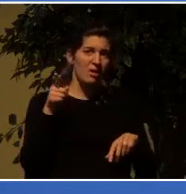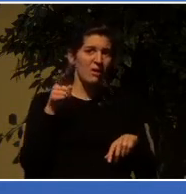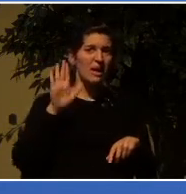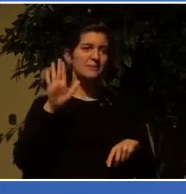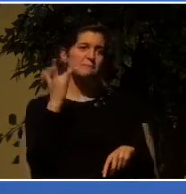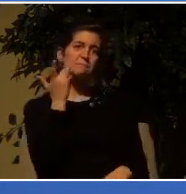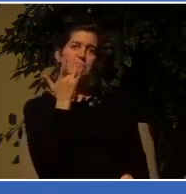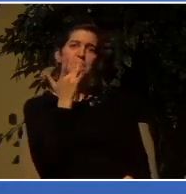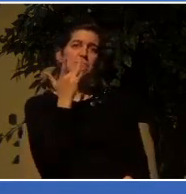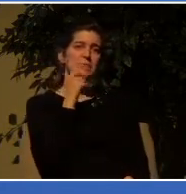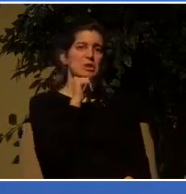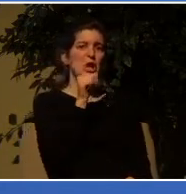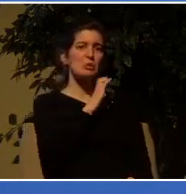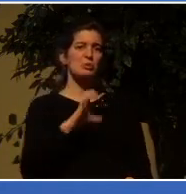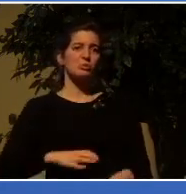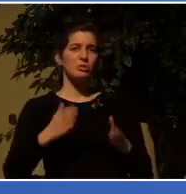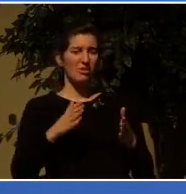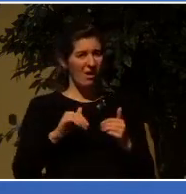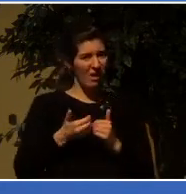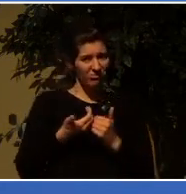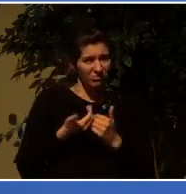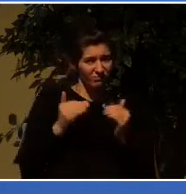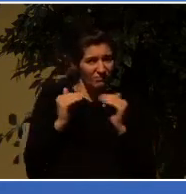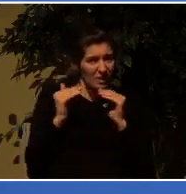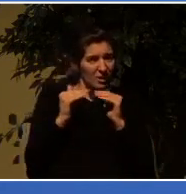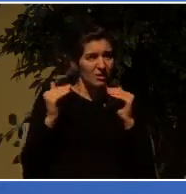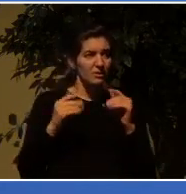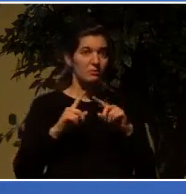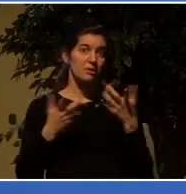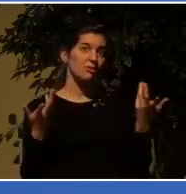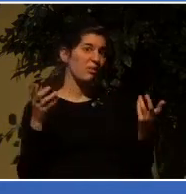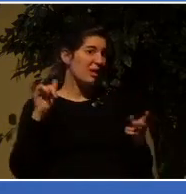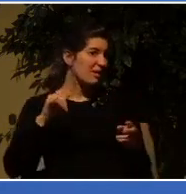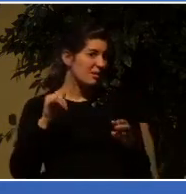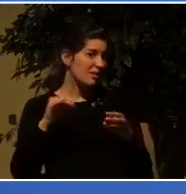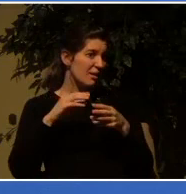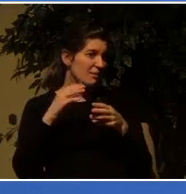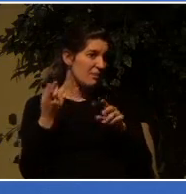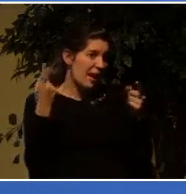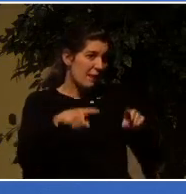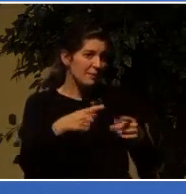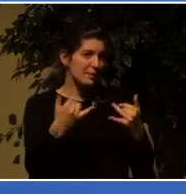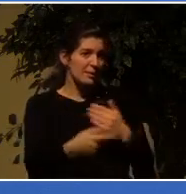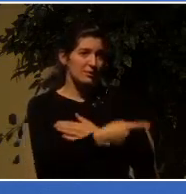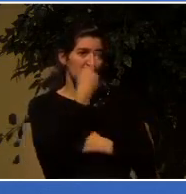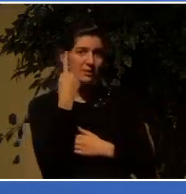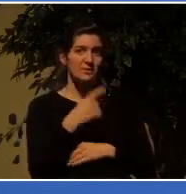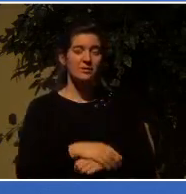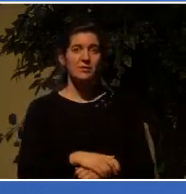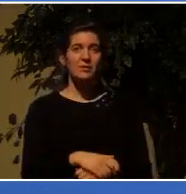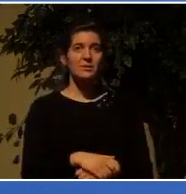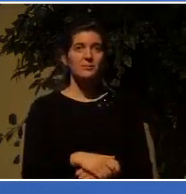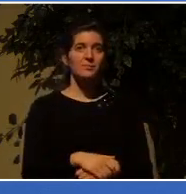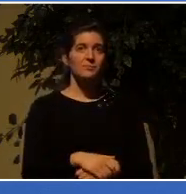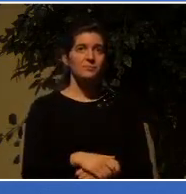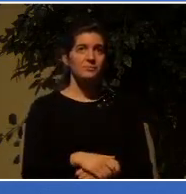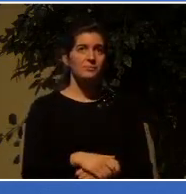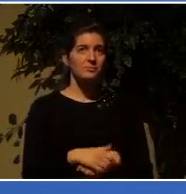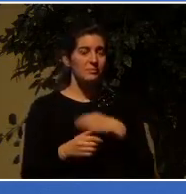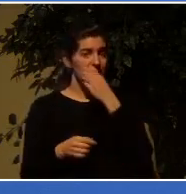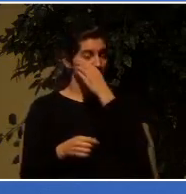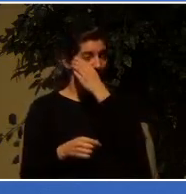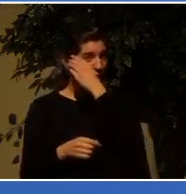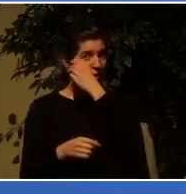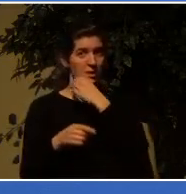of the age, and I'm not, you know, laying this on you to point fingers at anybody or to get us